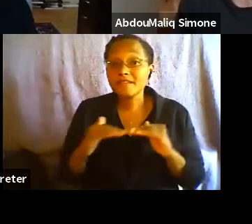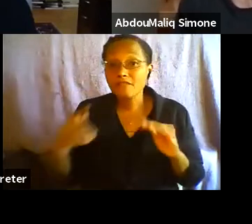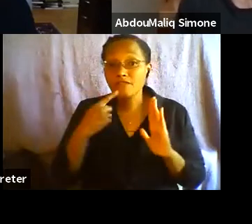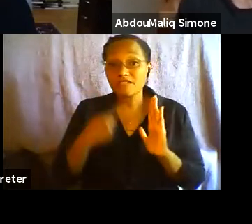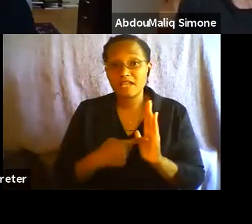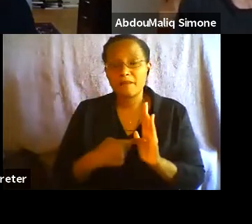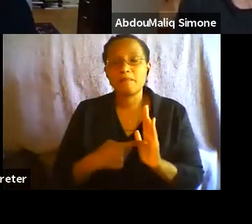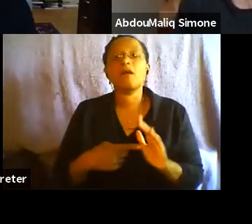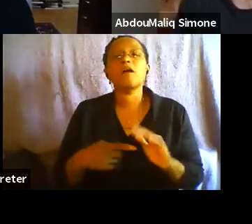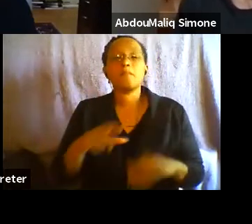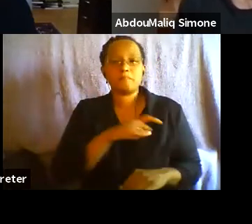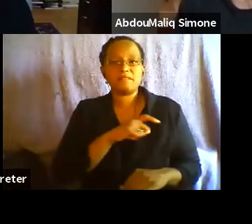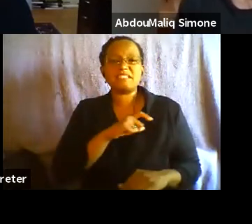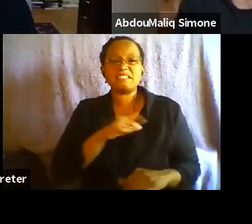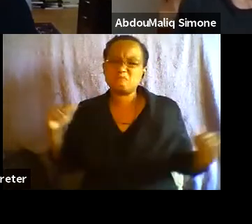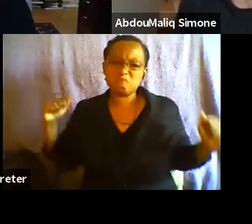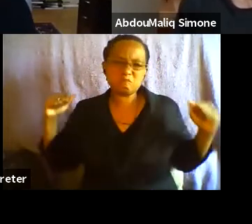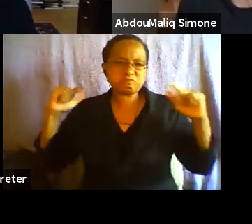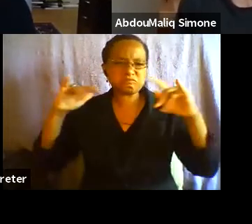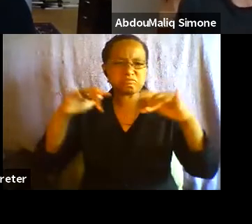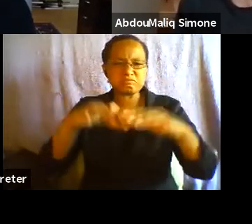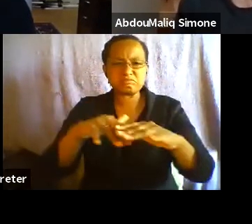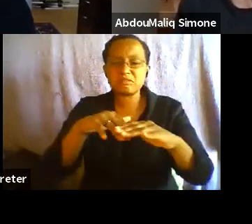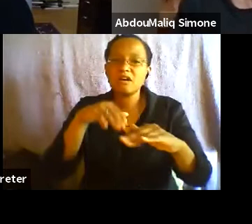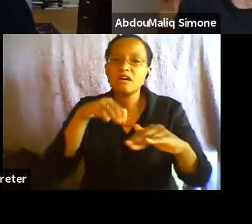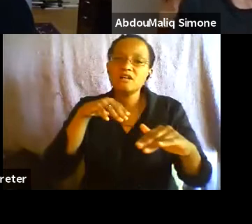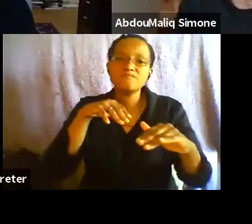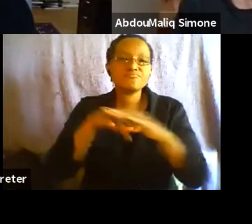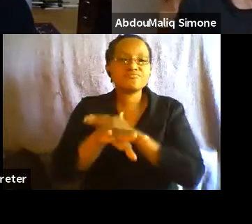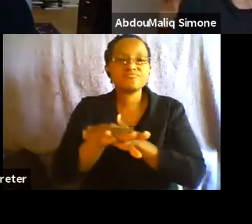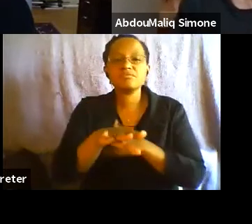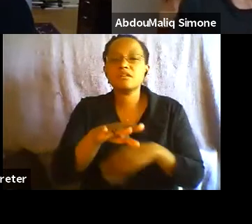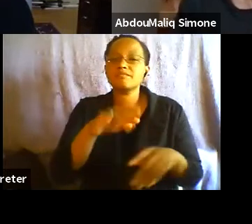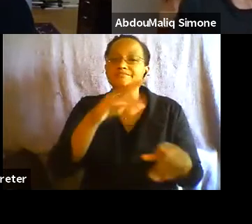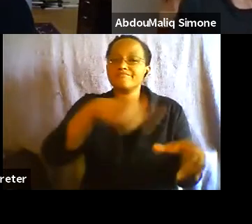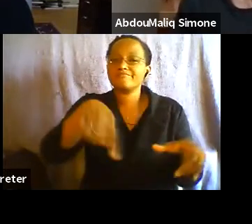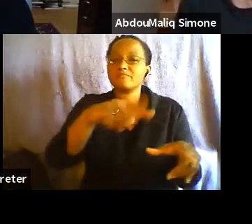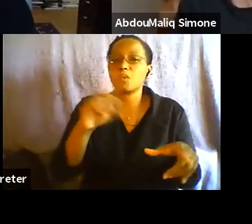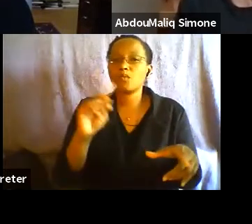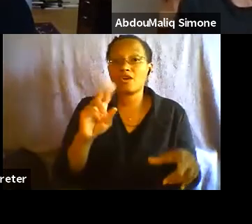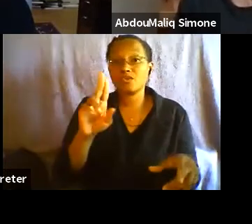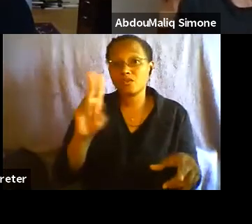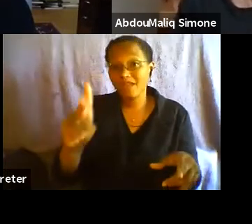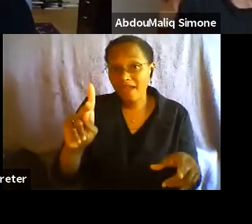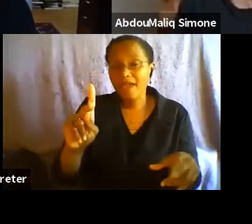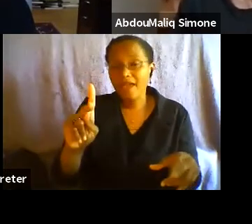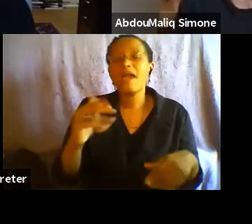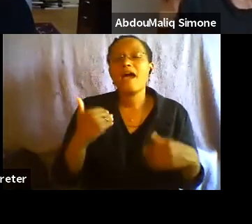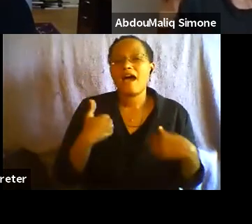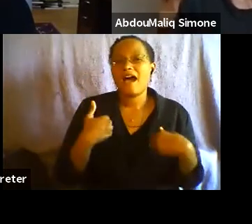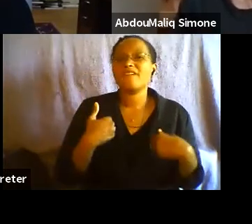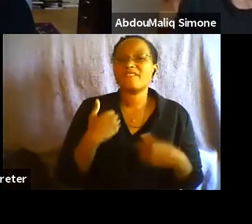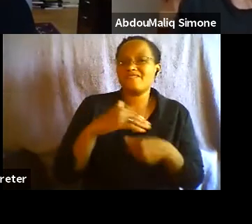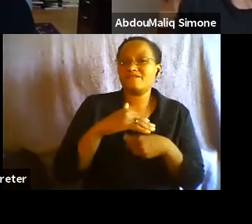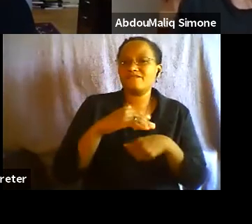police infiltration into some of the activist groups on the environmental side in places like the UK, for example. So policing